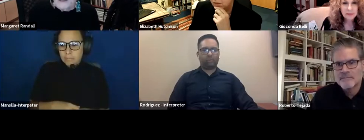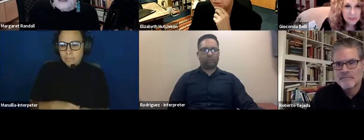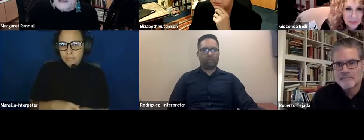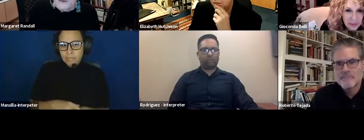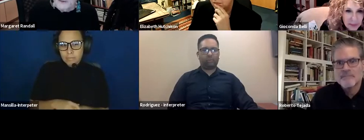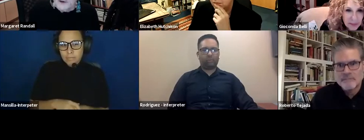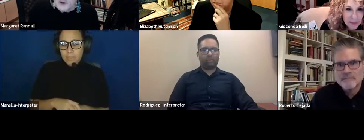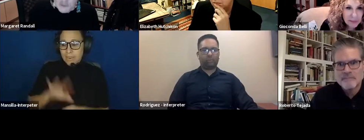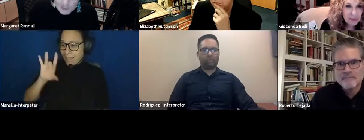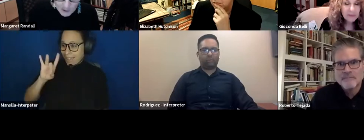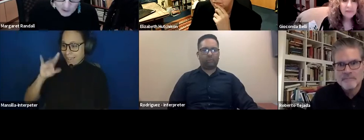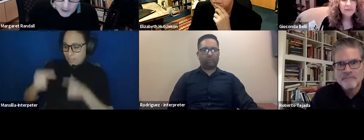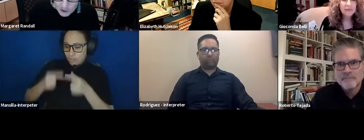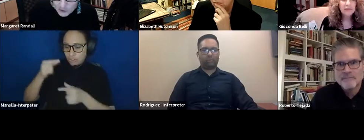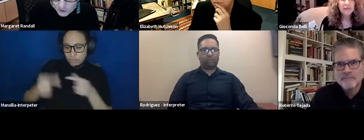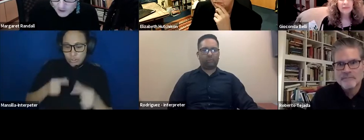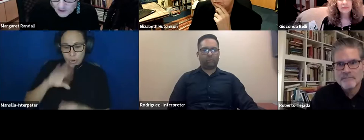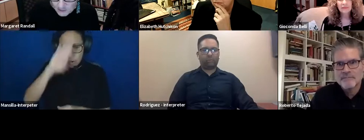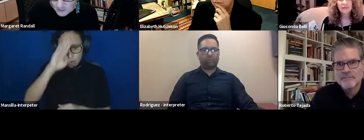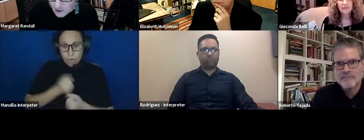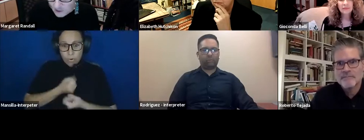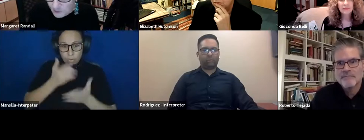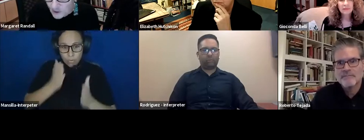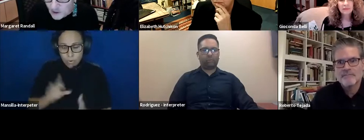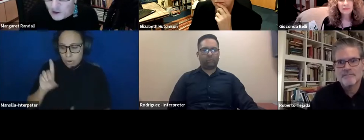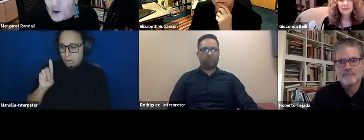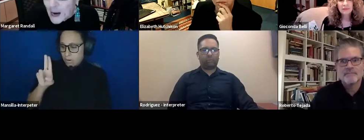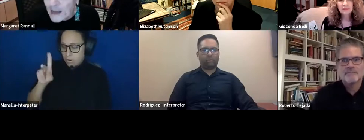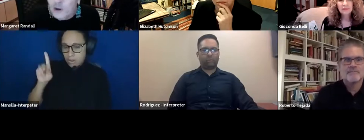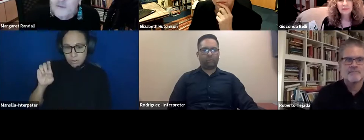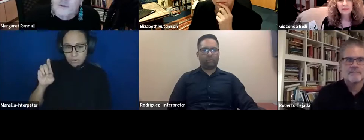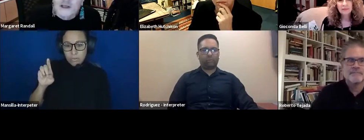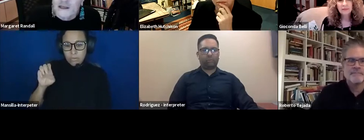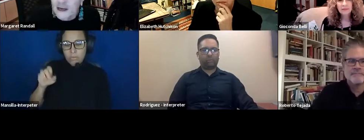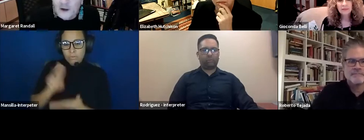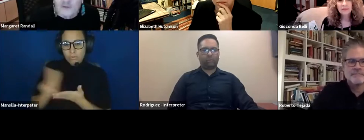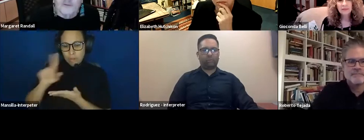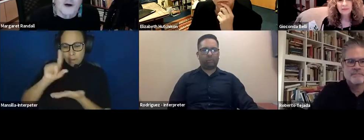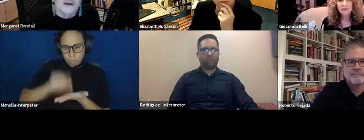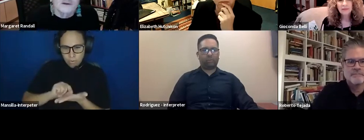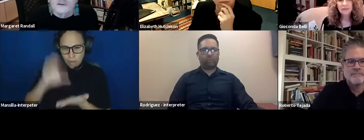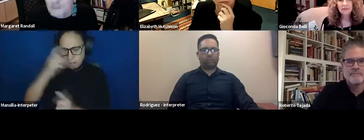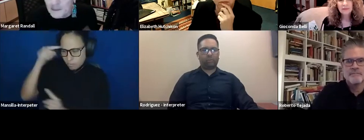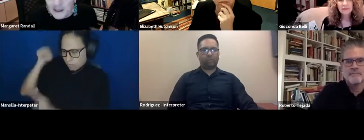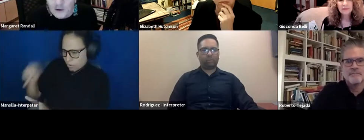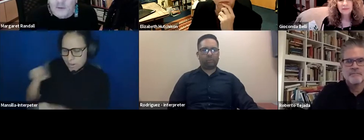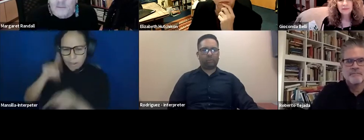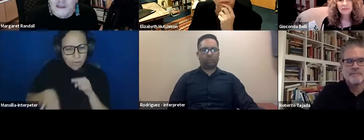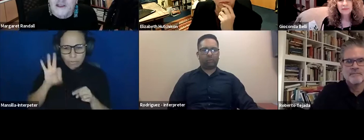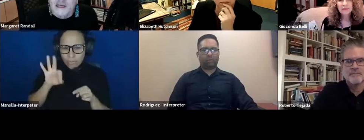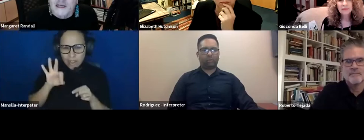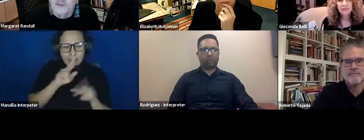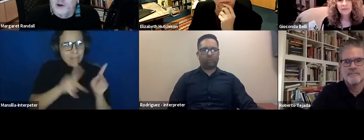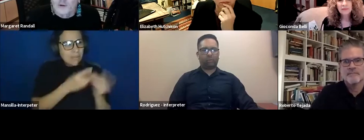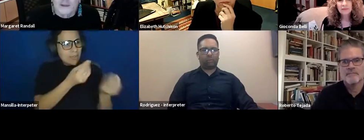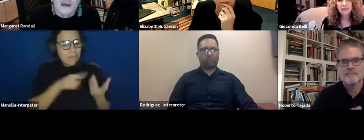Generations of Cuban Poetry that Duke University published a few years ago, I looked for Shelly, I couldn't find her, people had told me